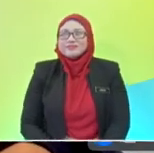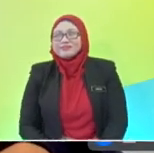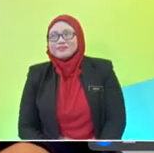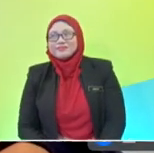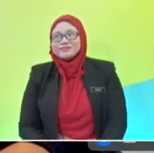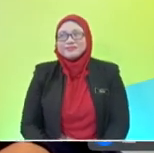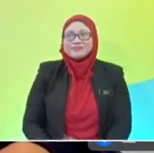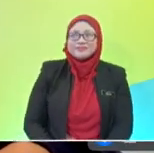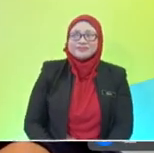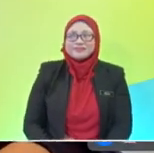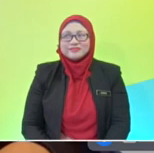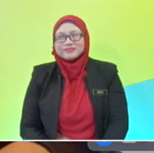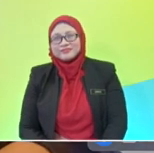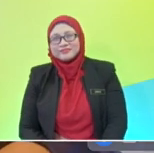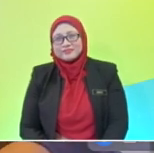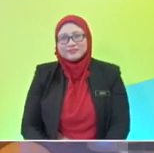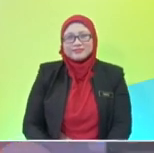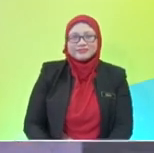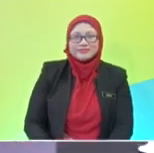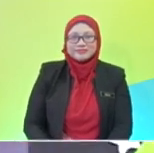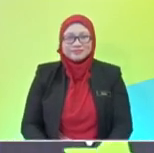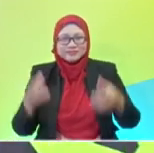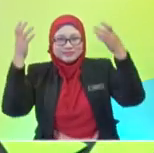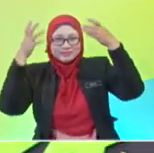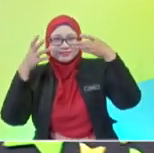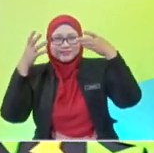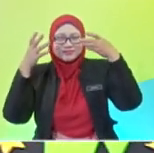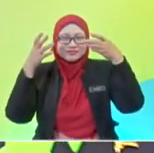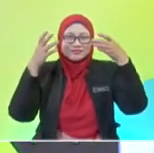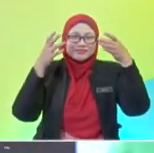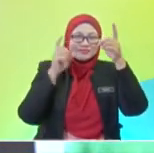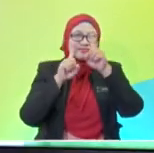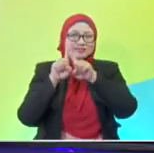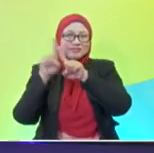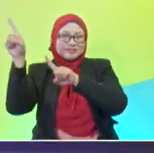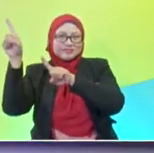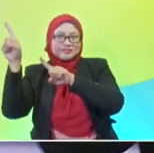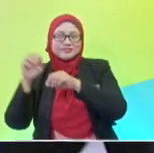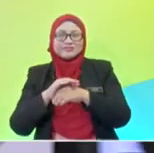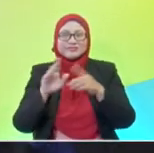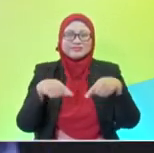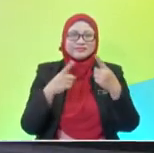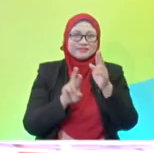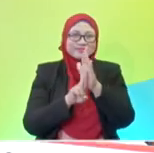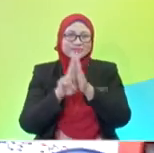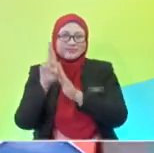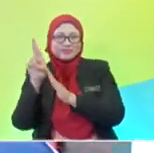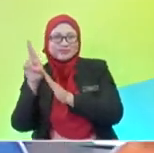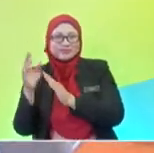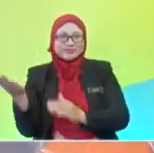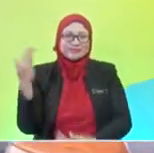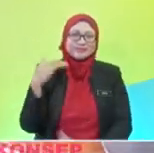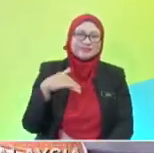Let's put on our astronaut suit. Let's get into our spaceship. Let's